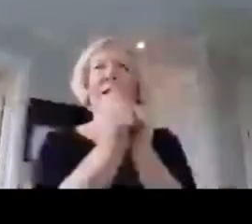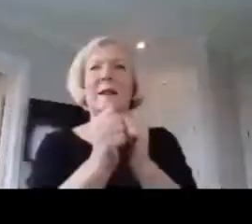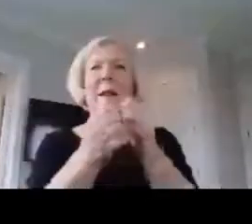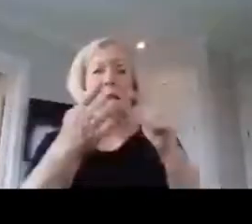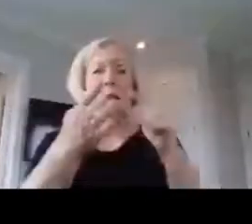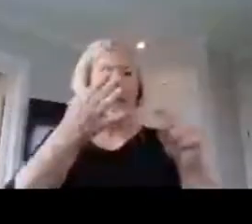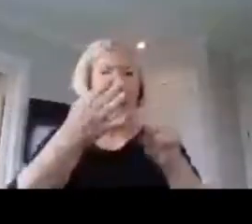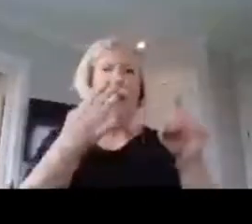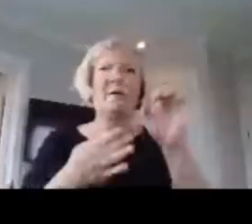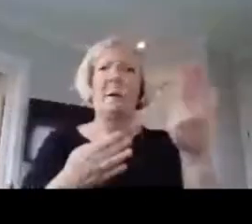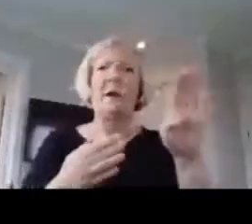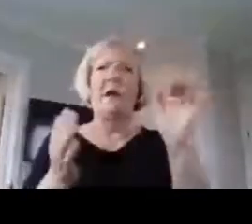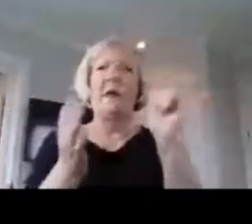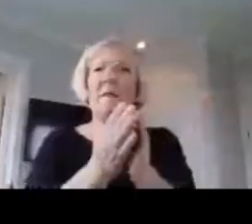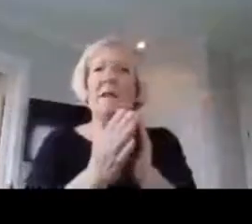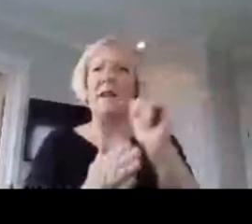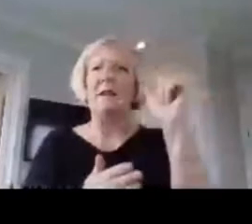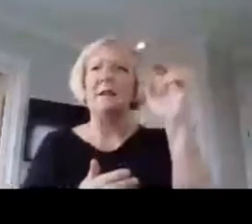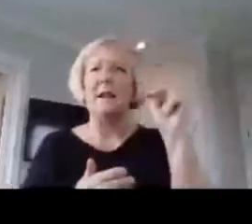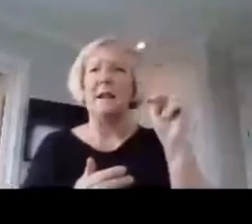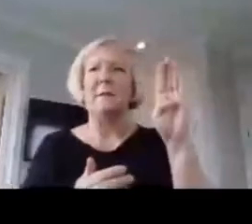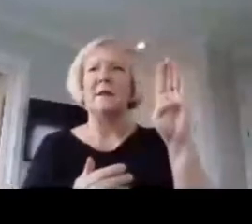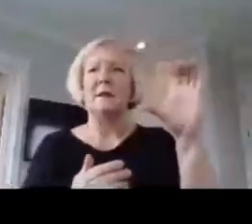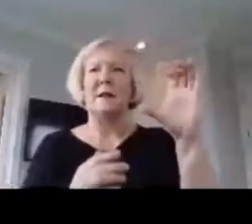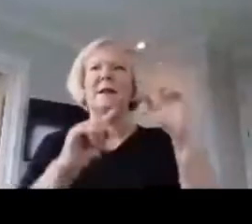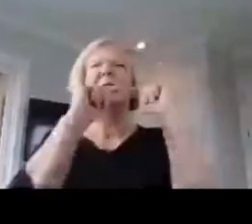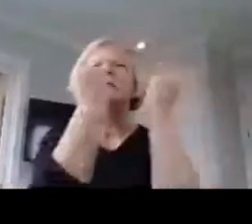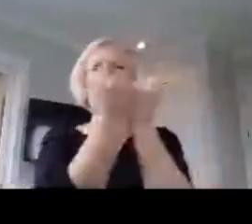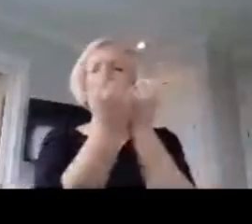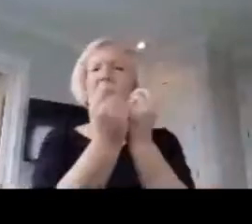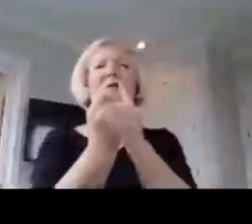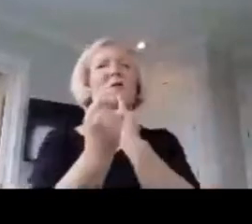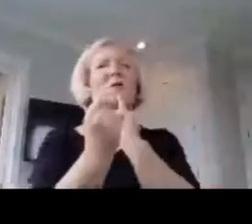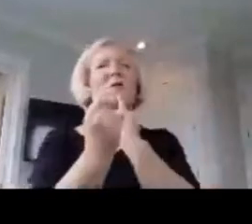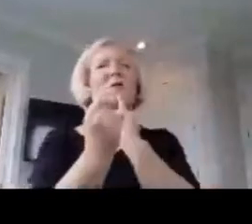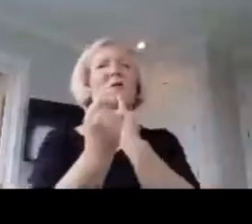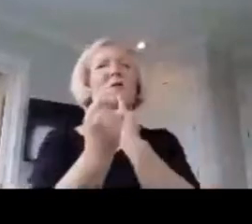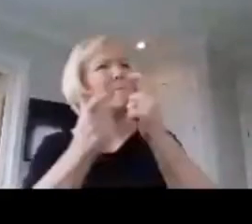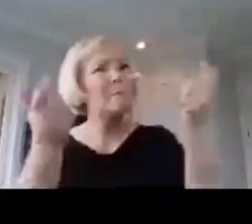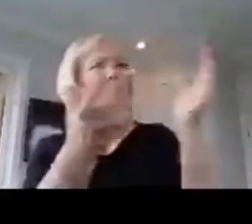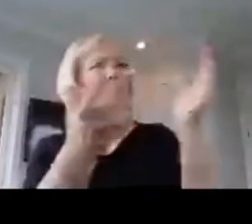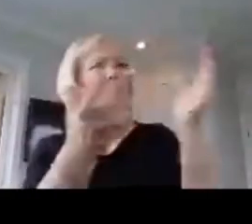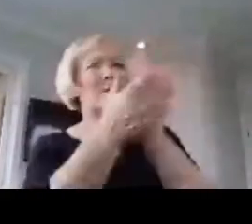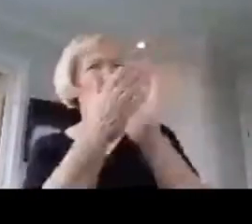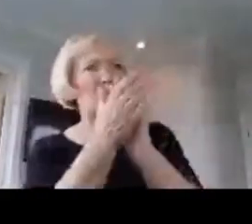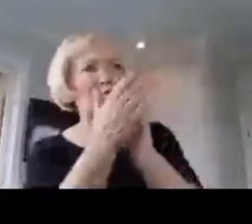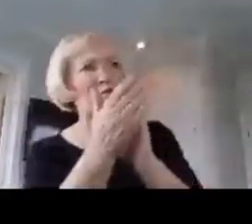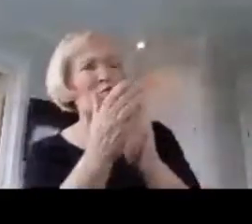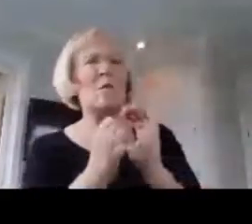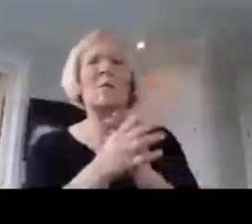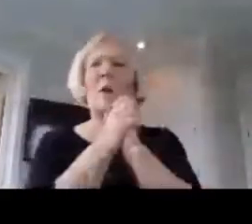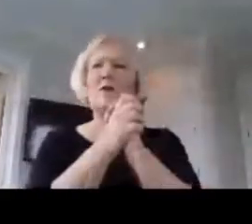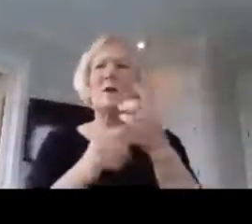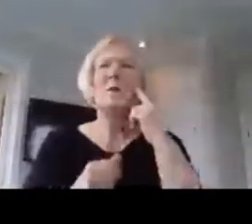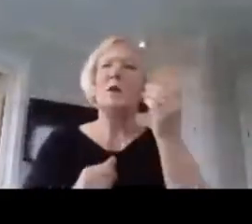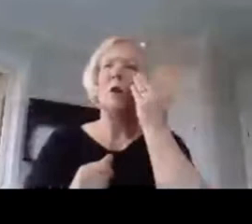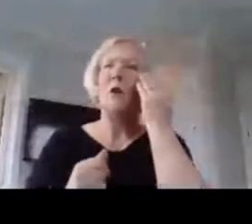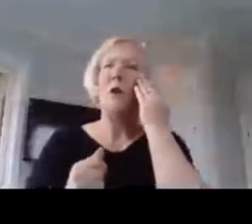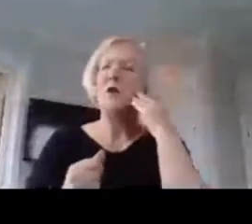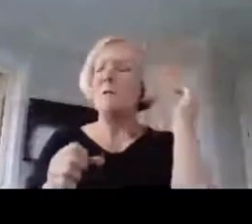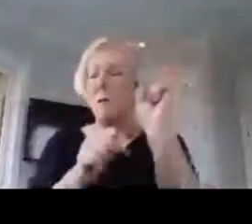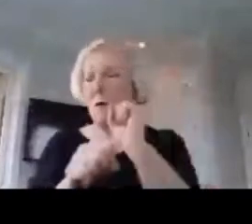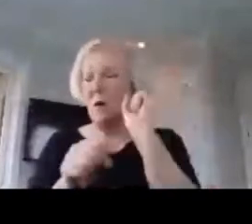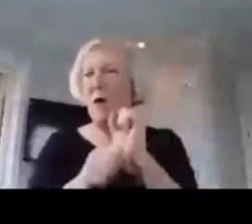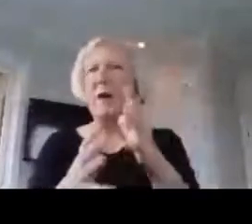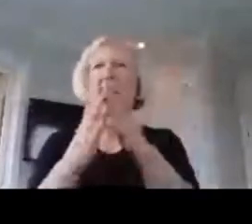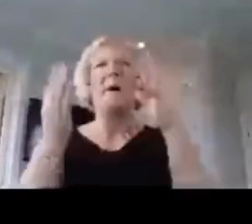deserve a hearty congratulations. We know that you have worked hard. We know how much this means to you personally and